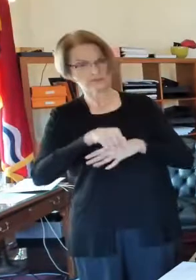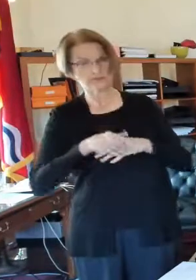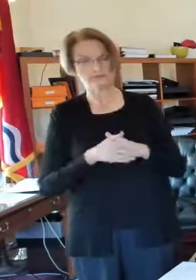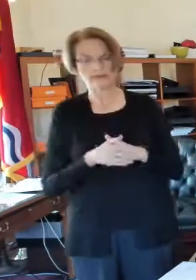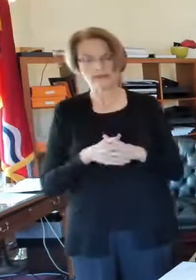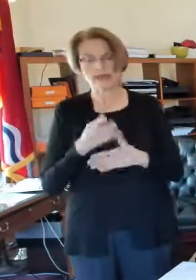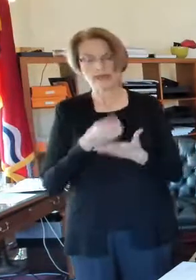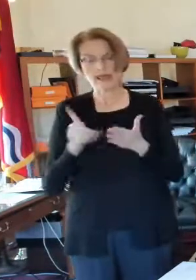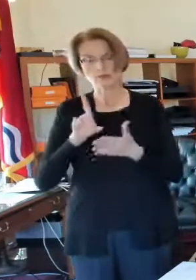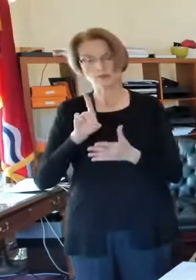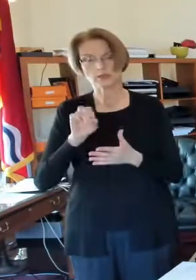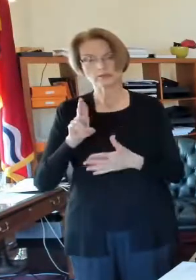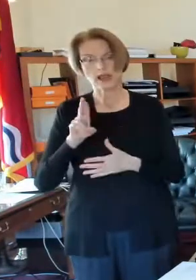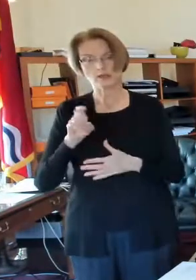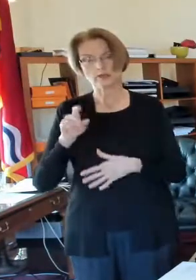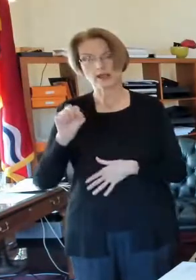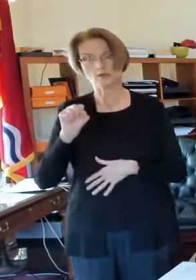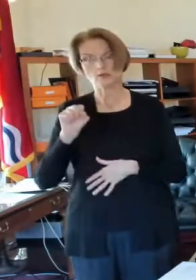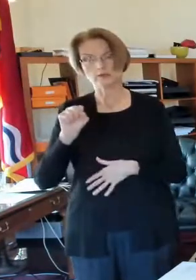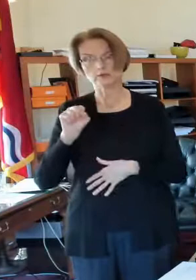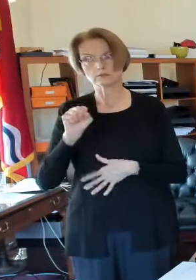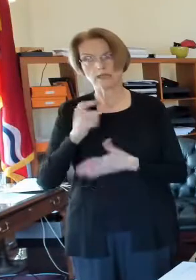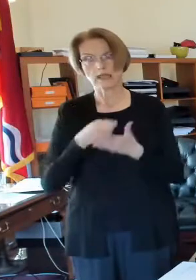Echols, he was on, I think, last Monday maybe,